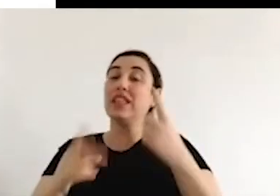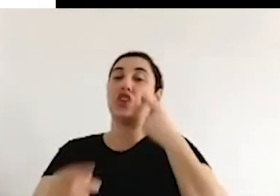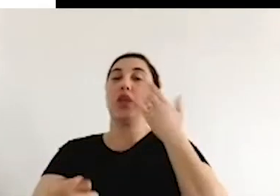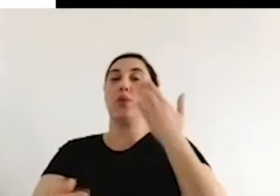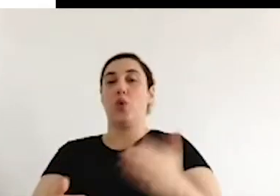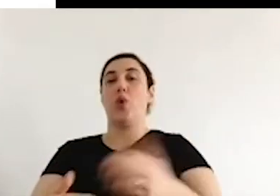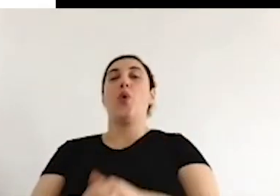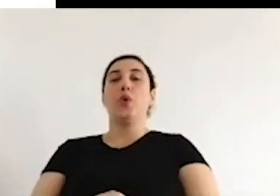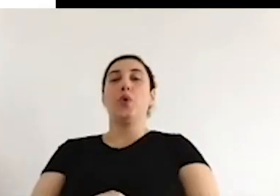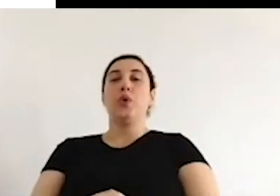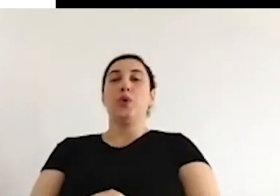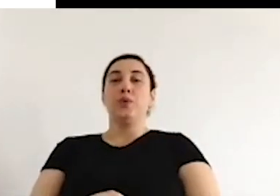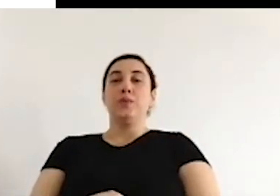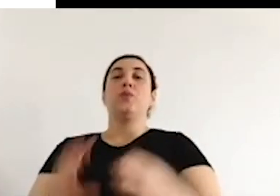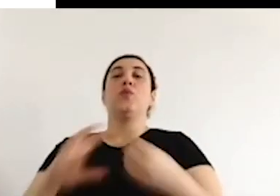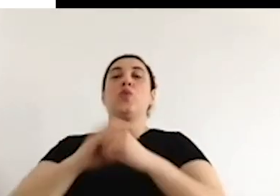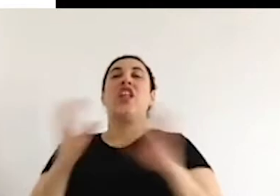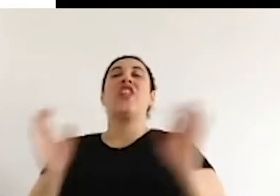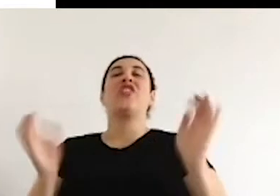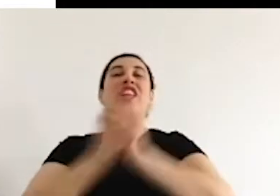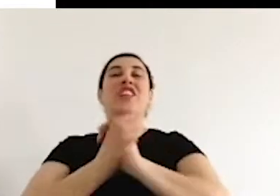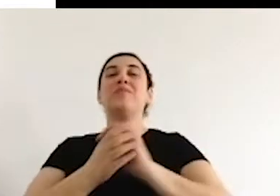-migrant sentiments.